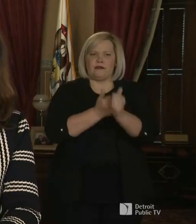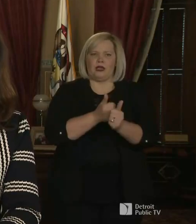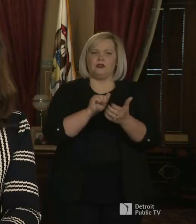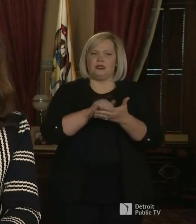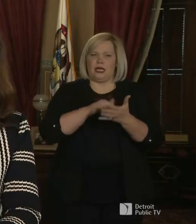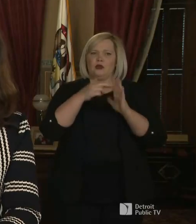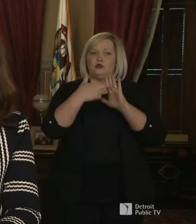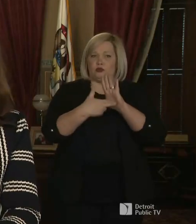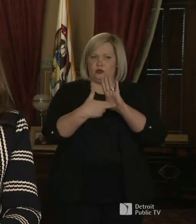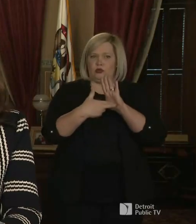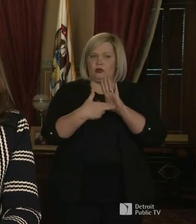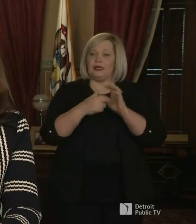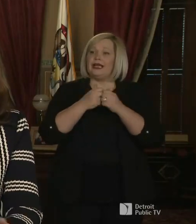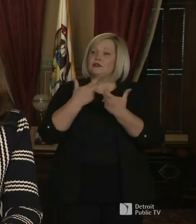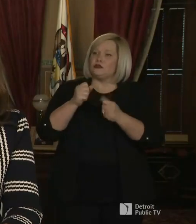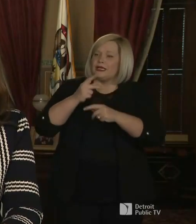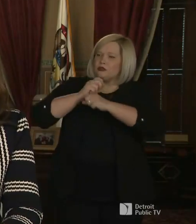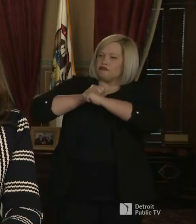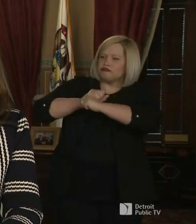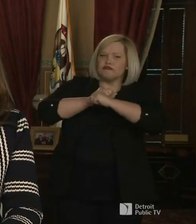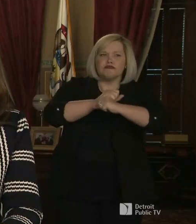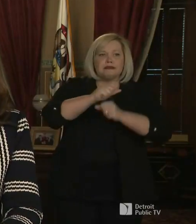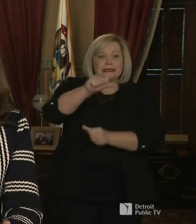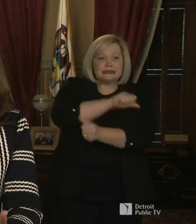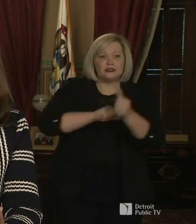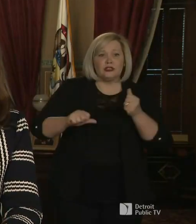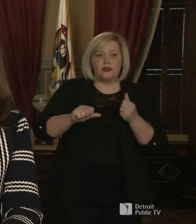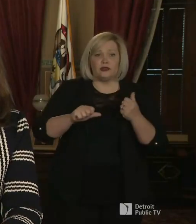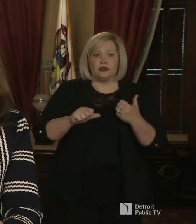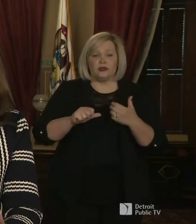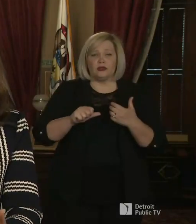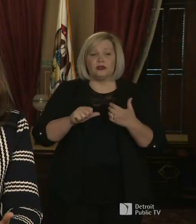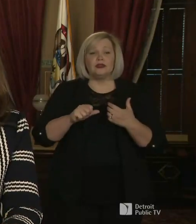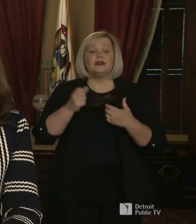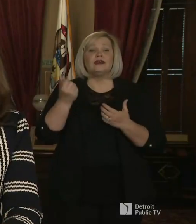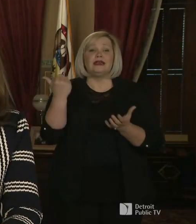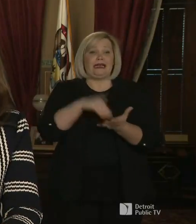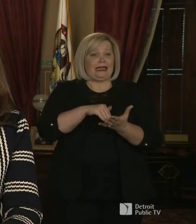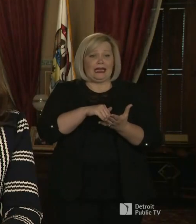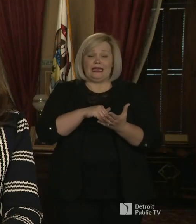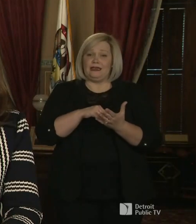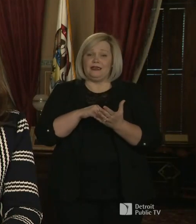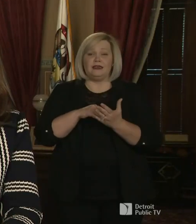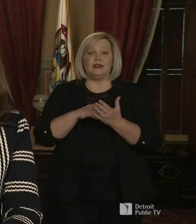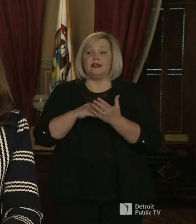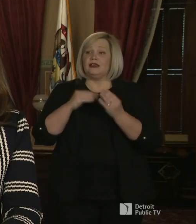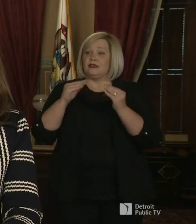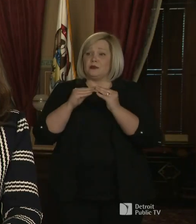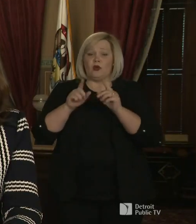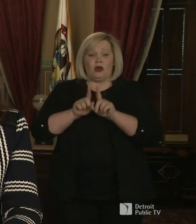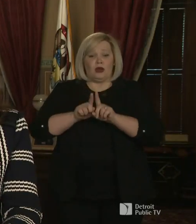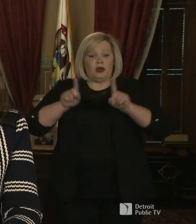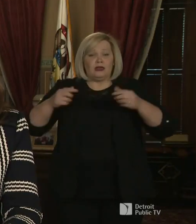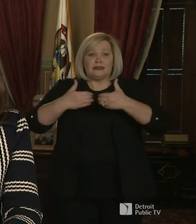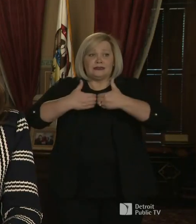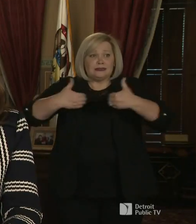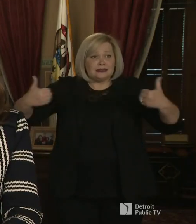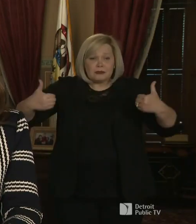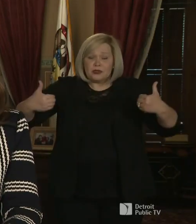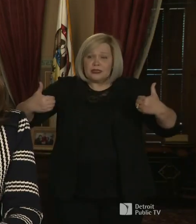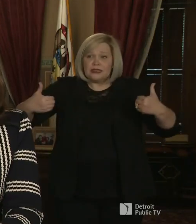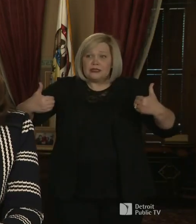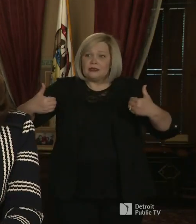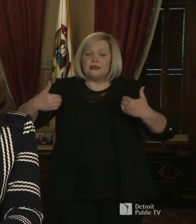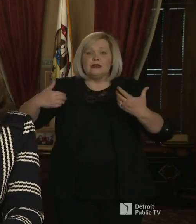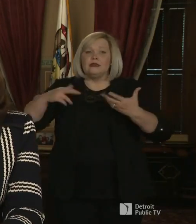one another's best interest and in our own. The less congregating that you're doing you can't spread the